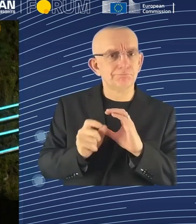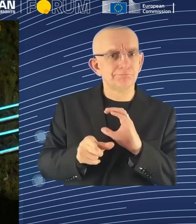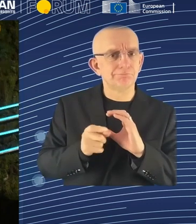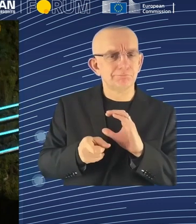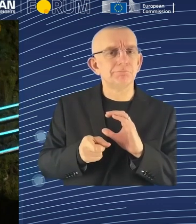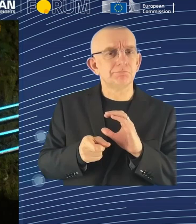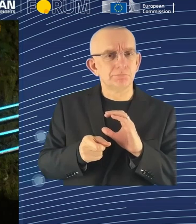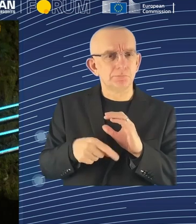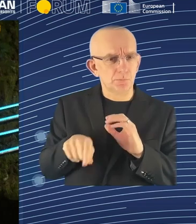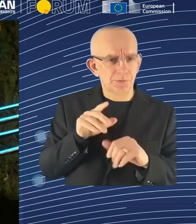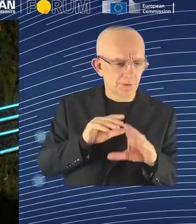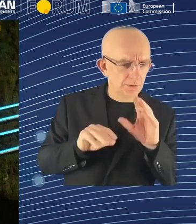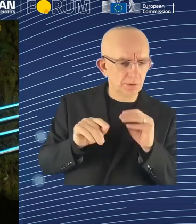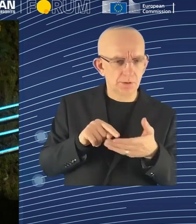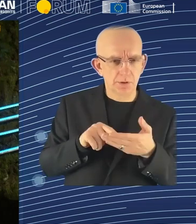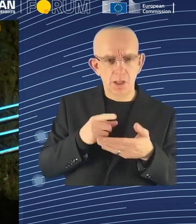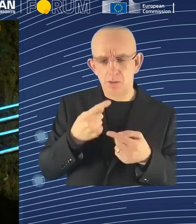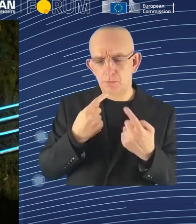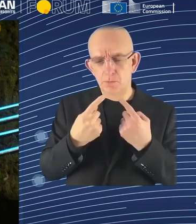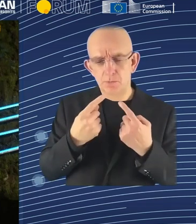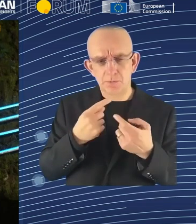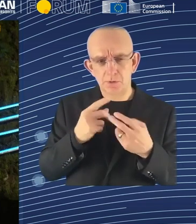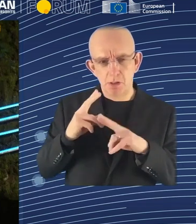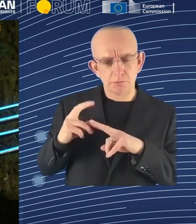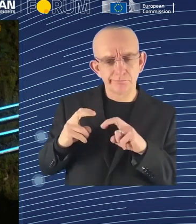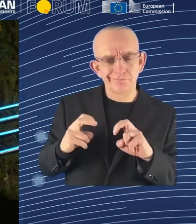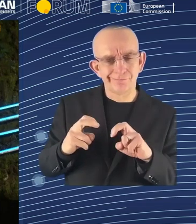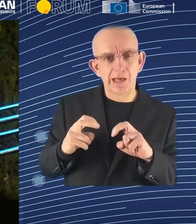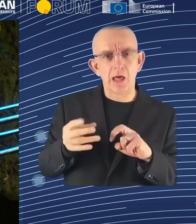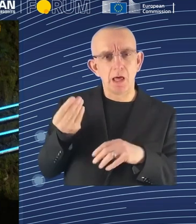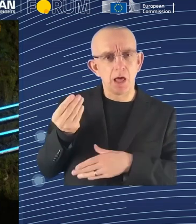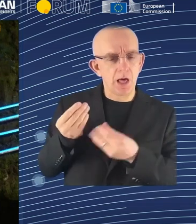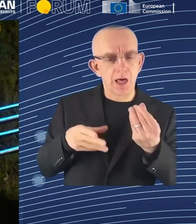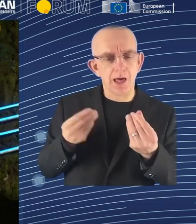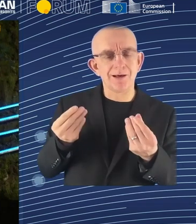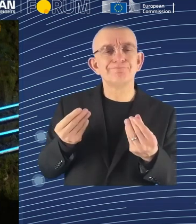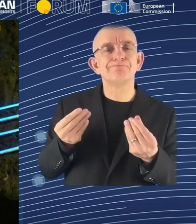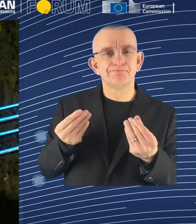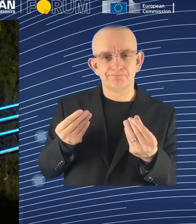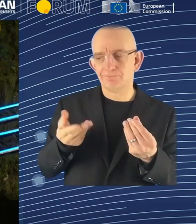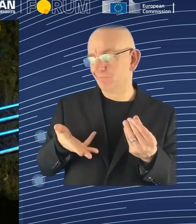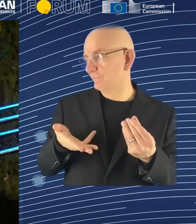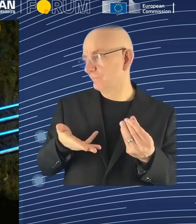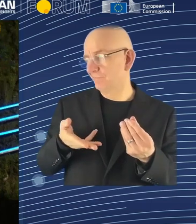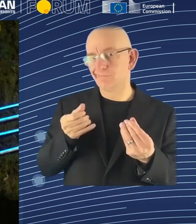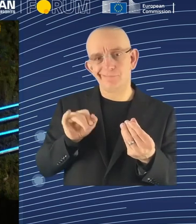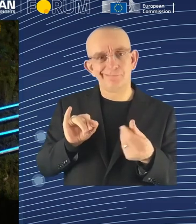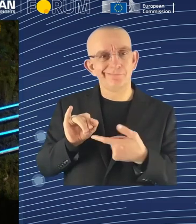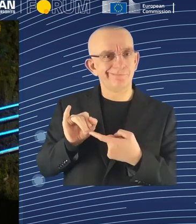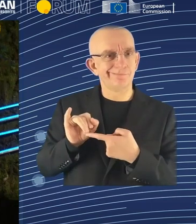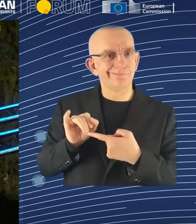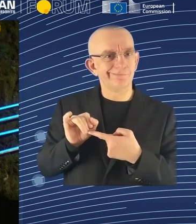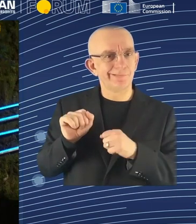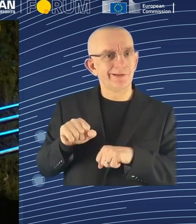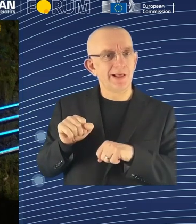understand what this AI is able to do, and what it is not able to do, and in the